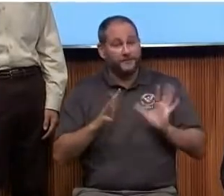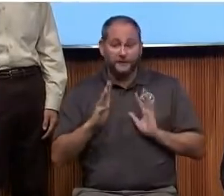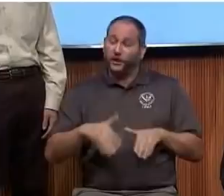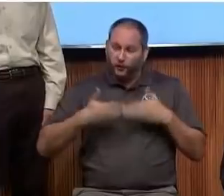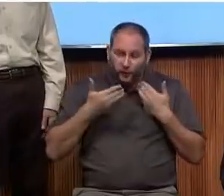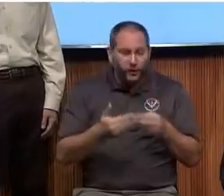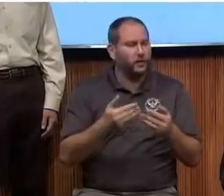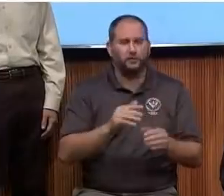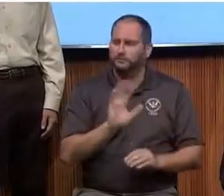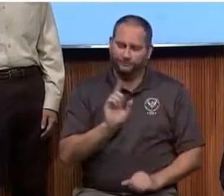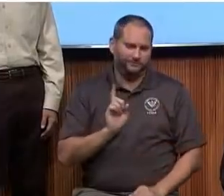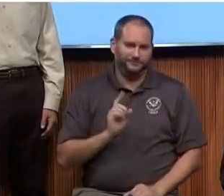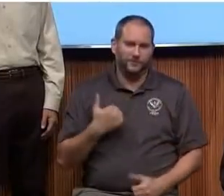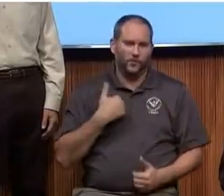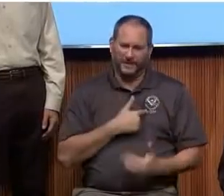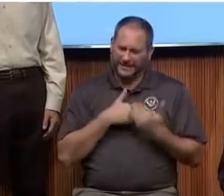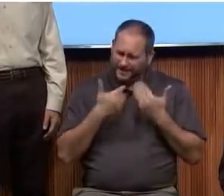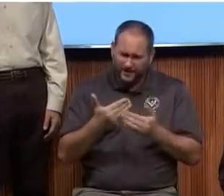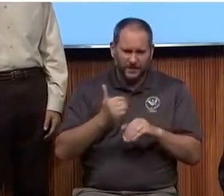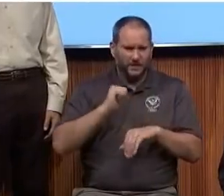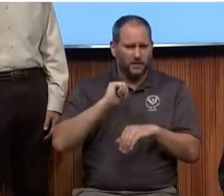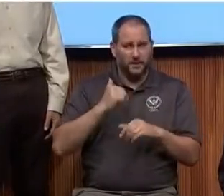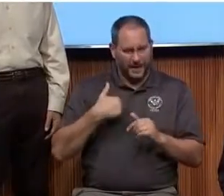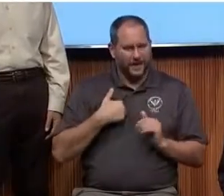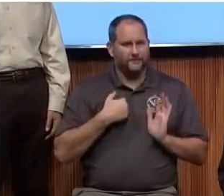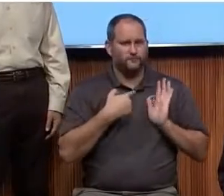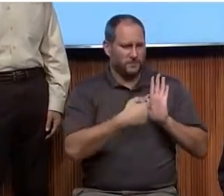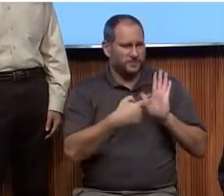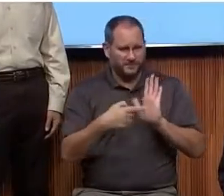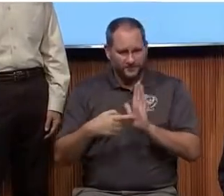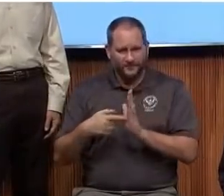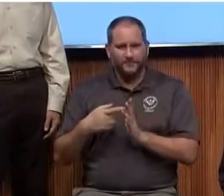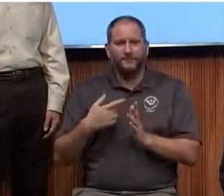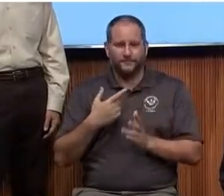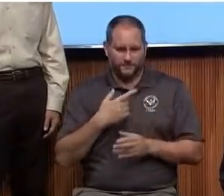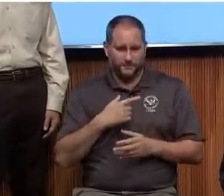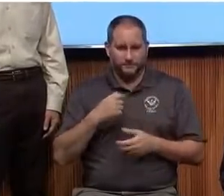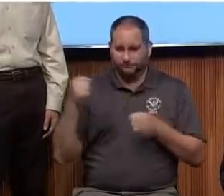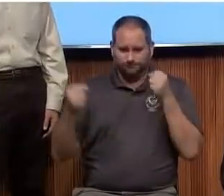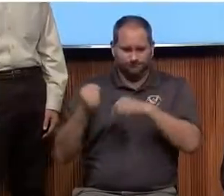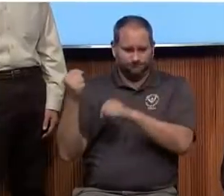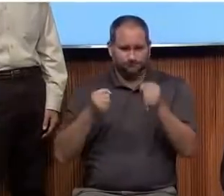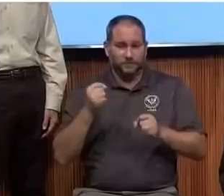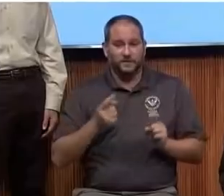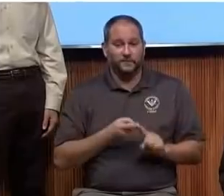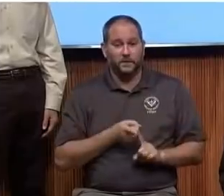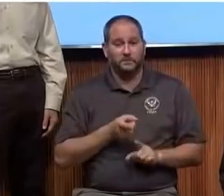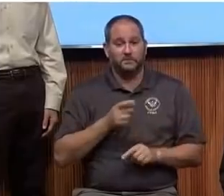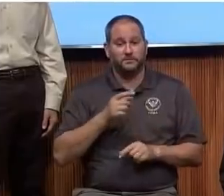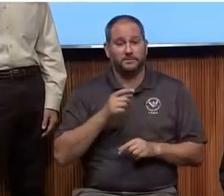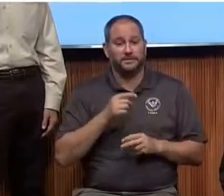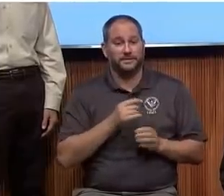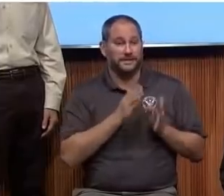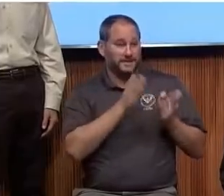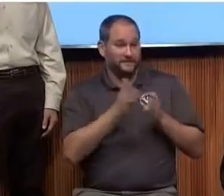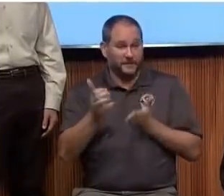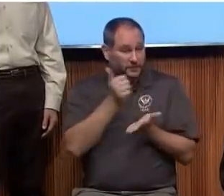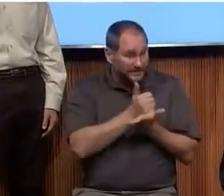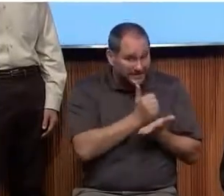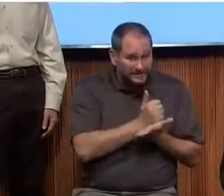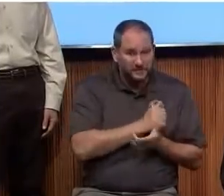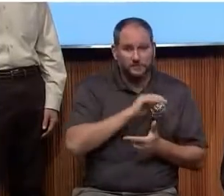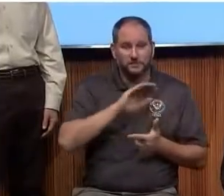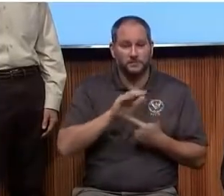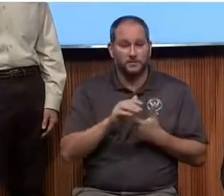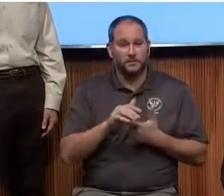recovery. We are bringing together representatives from FEMA's Individual Assistance Branch, from the Office of Disability Integration and Coordination,